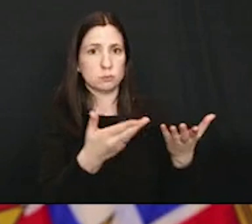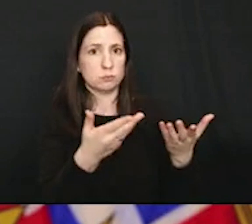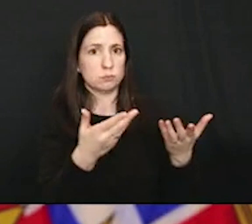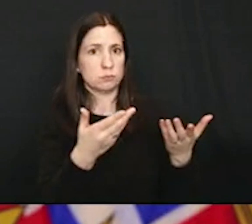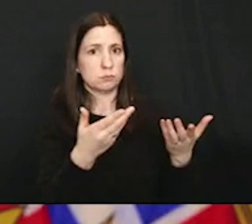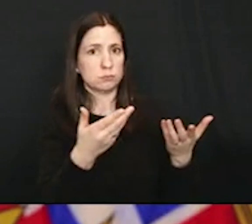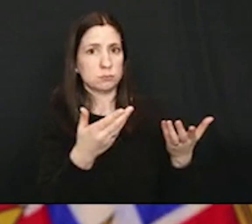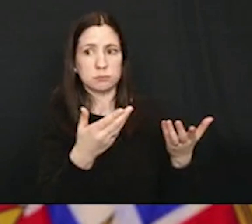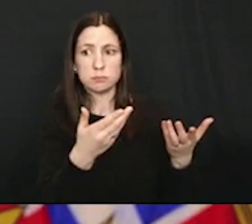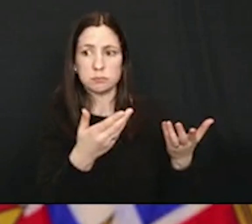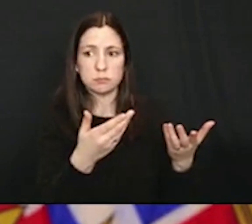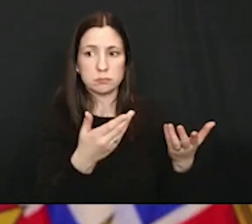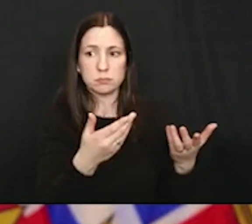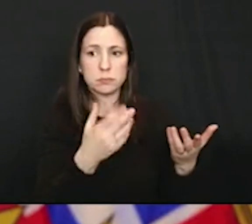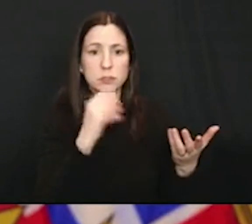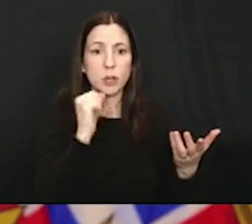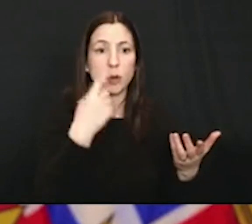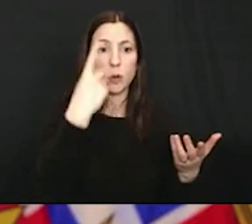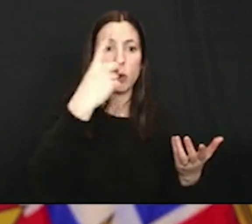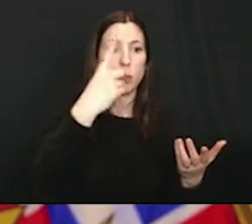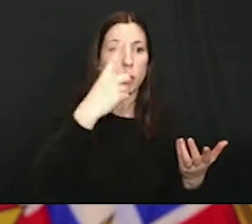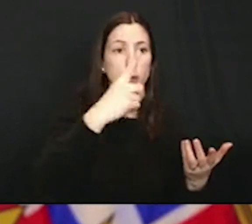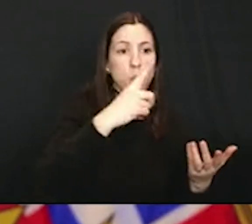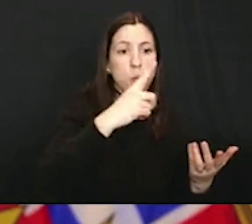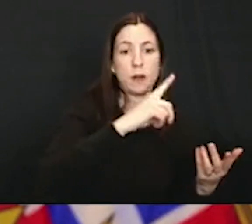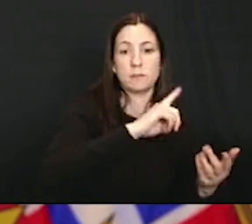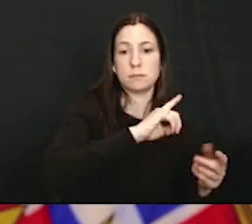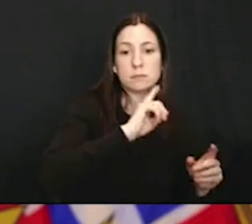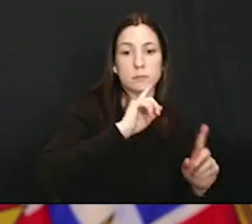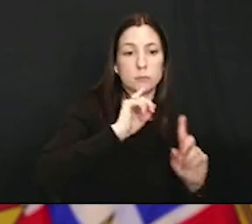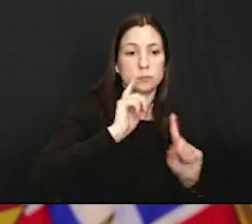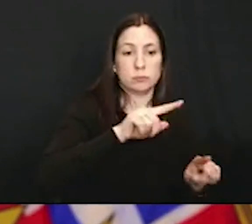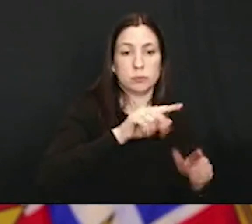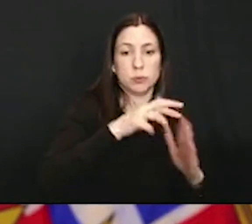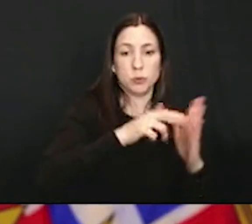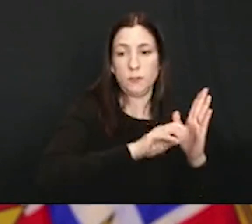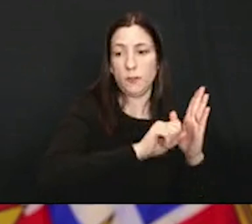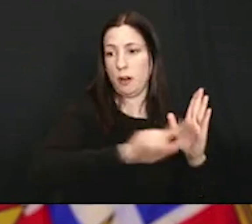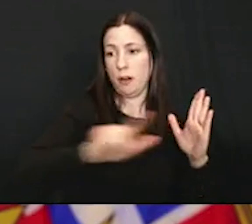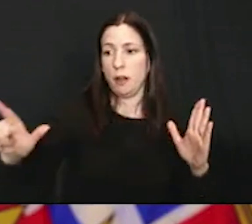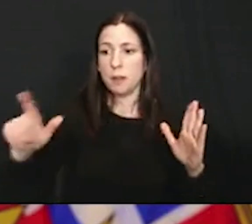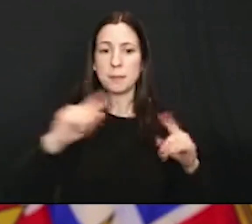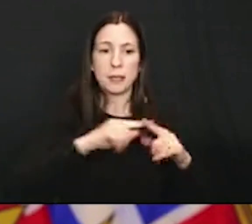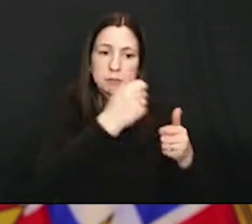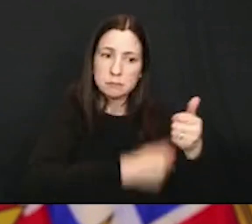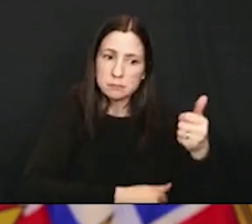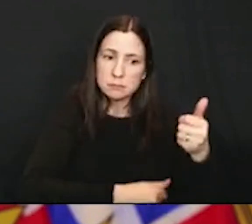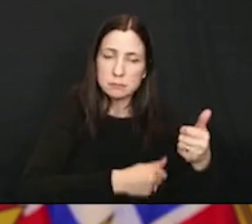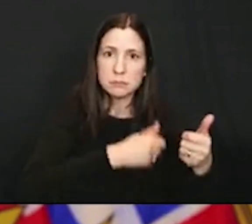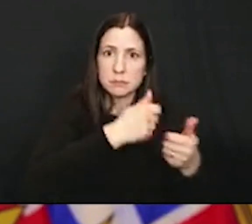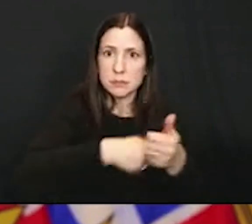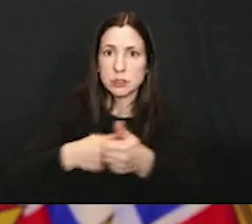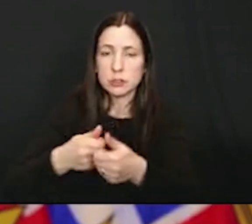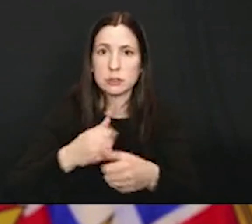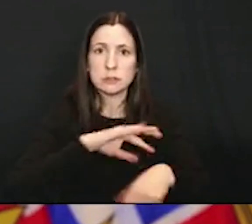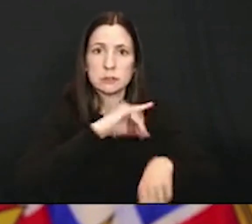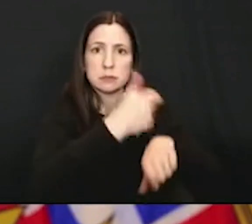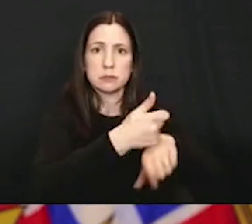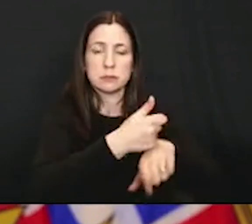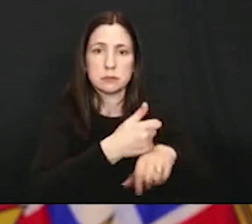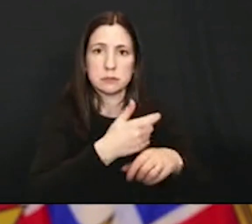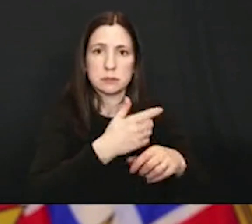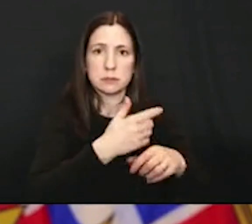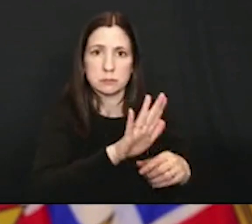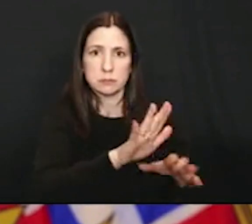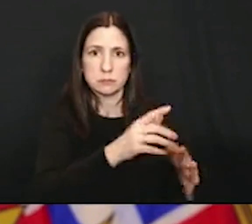once it's all approached for all classrooms in BC? And if you can, if an